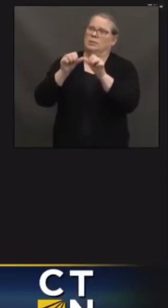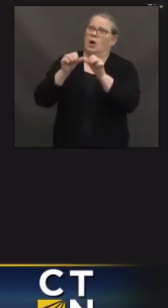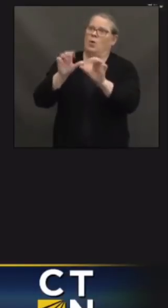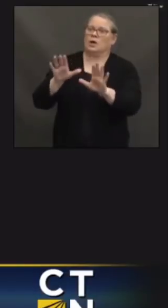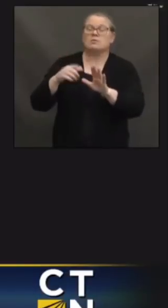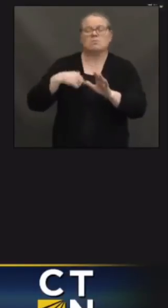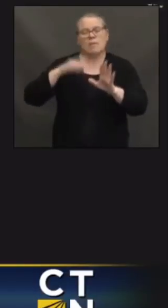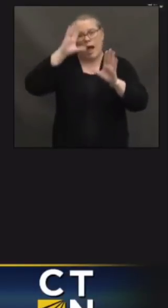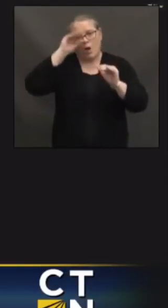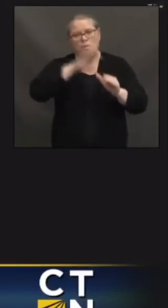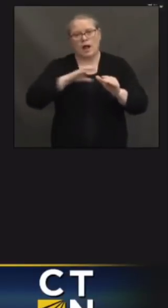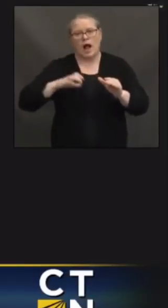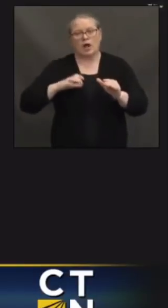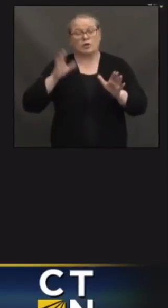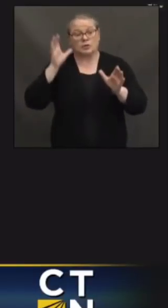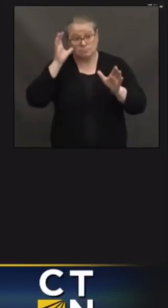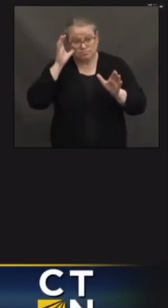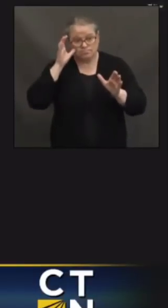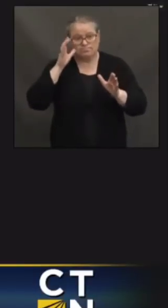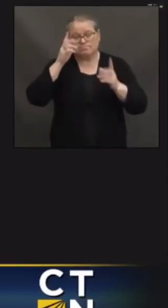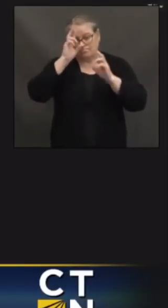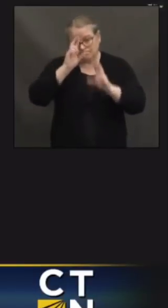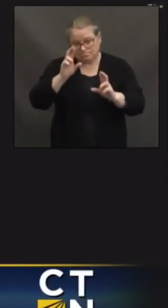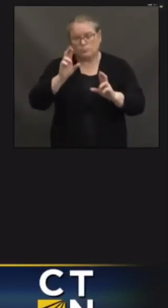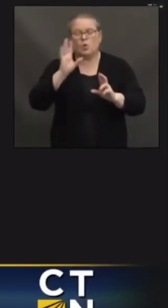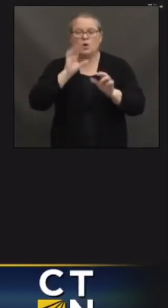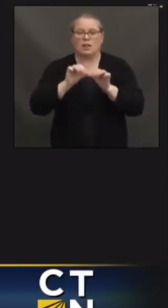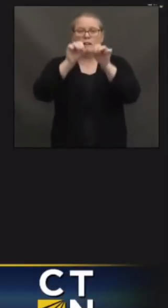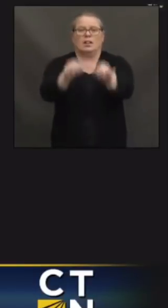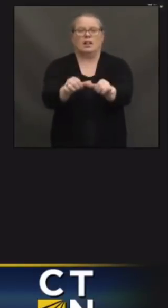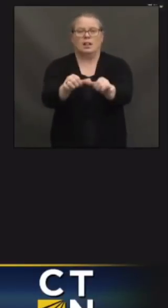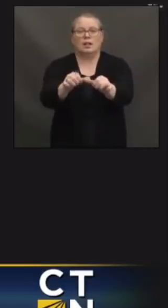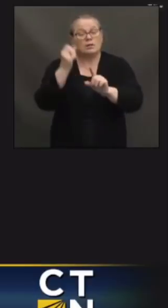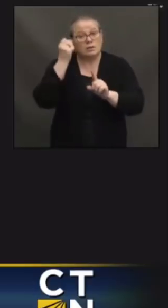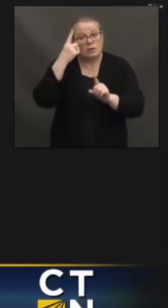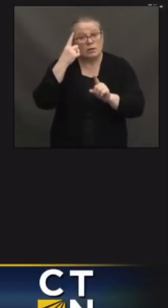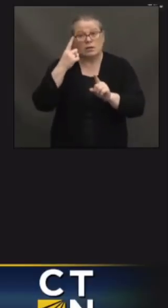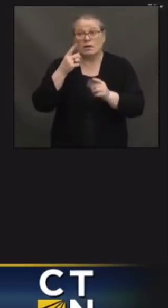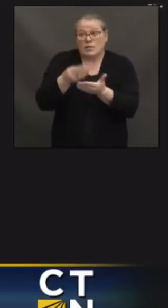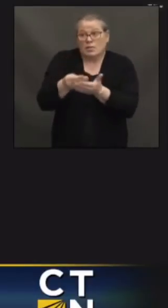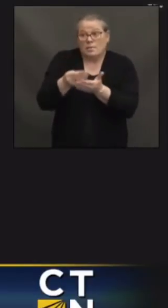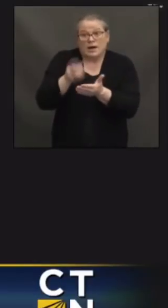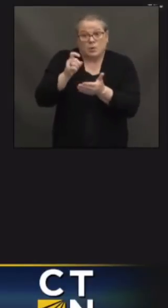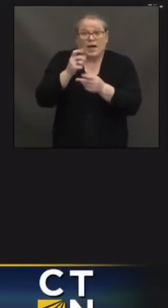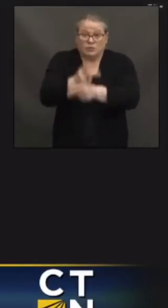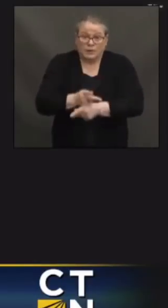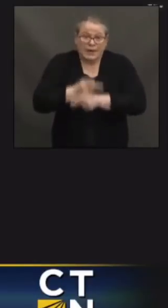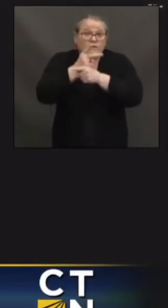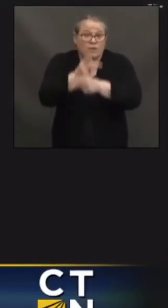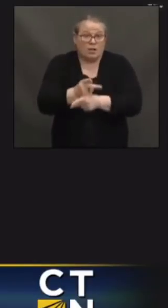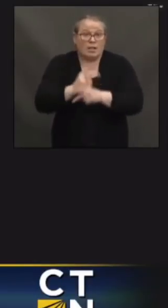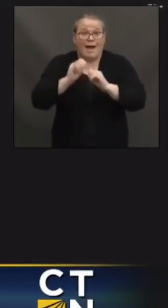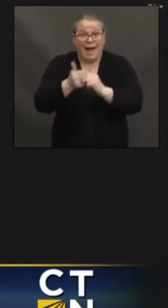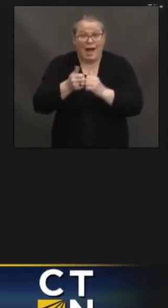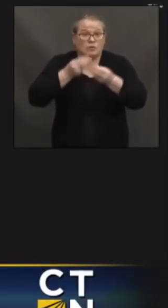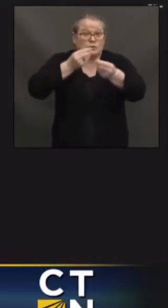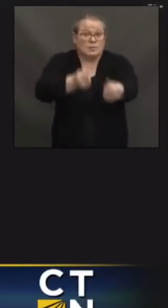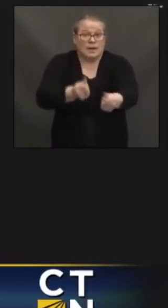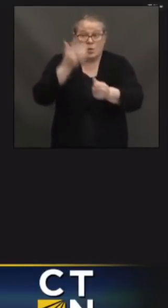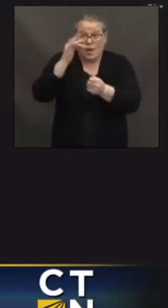is going to have to spend this money in a way that is careful, right, because much of this funding is not going to be renewed.